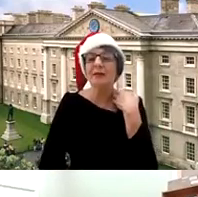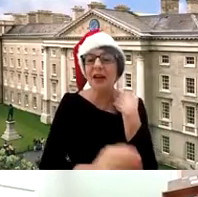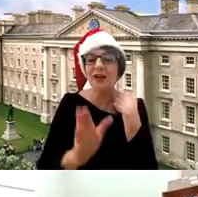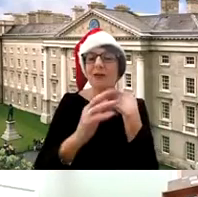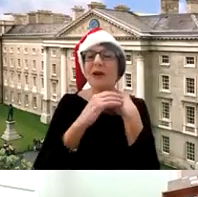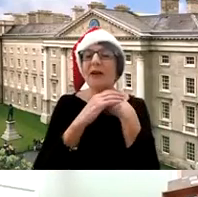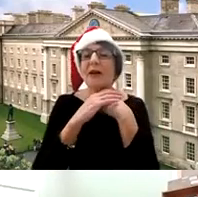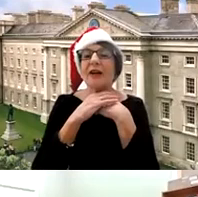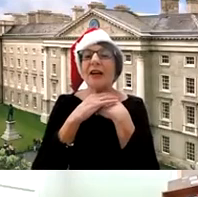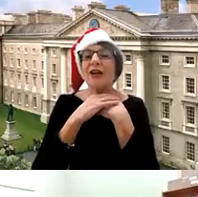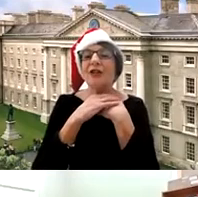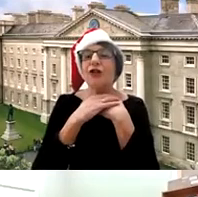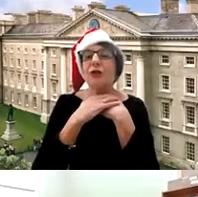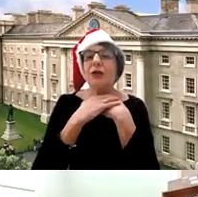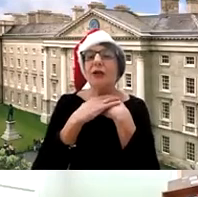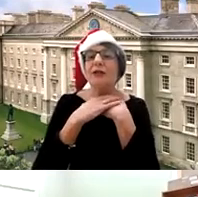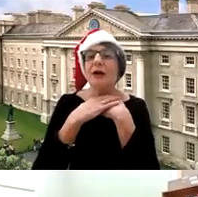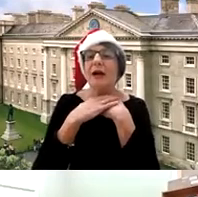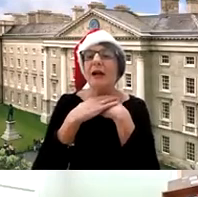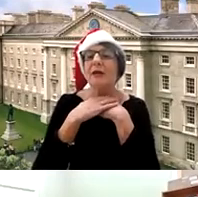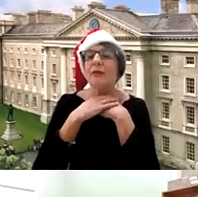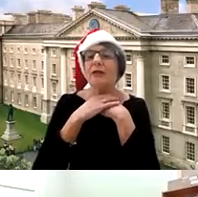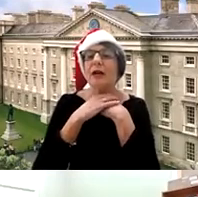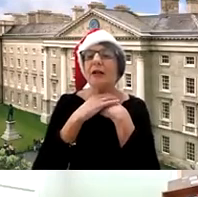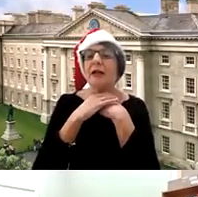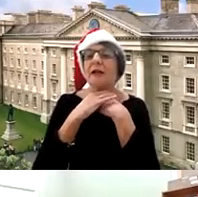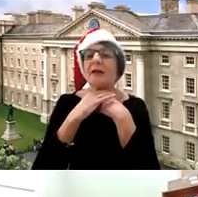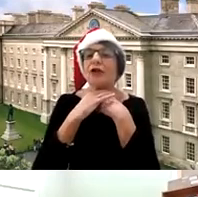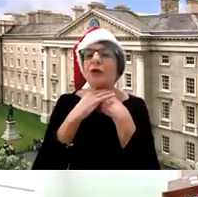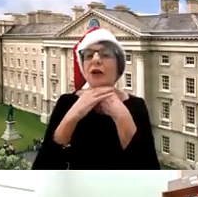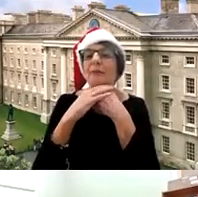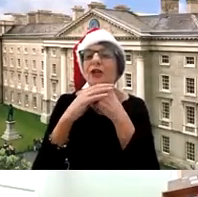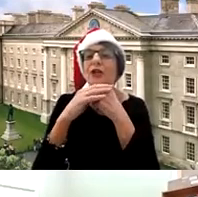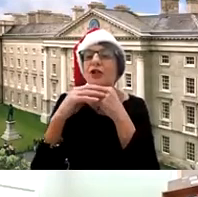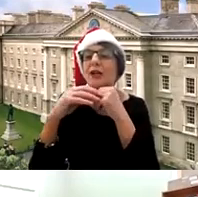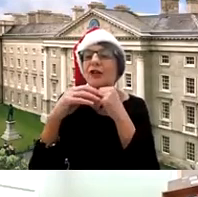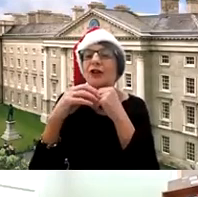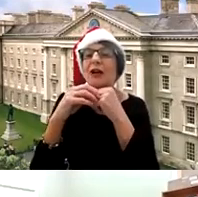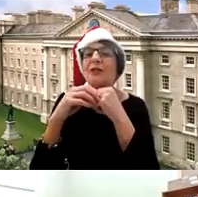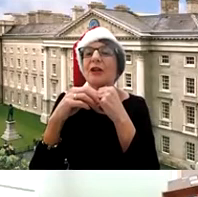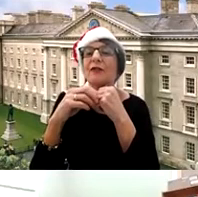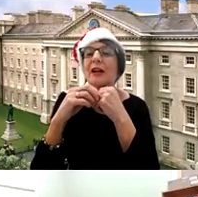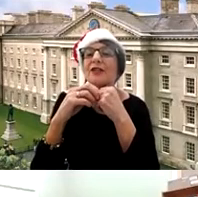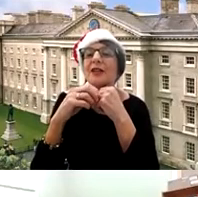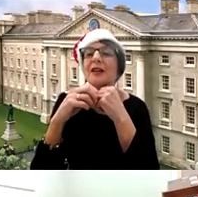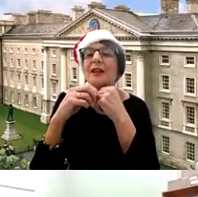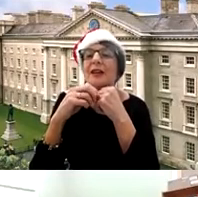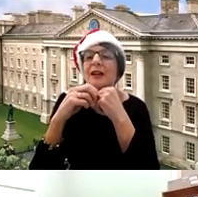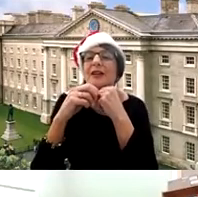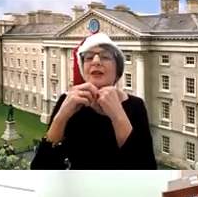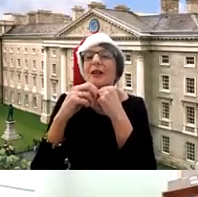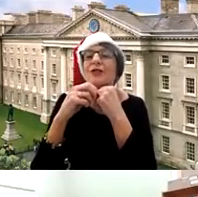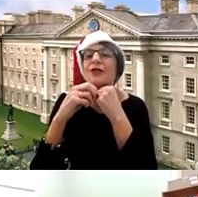i thank you mary at steward's care as well it was a day the door competition and i thought that was a lovely idea